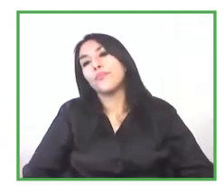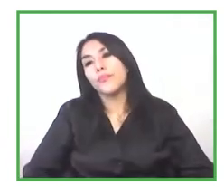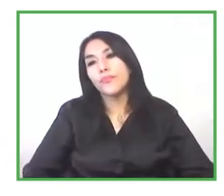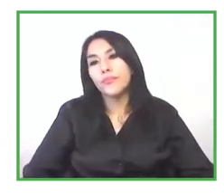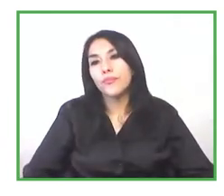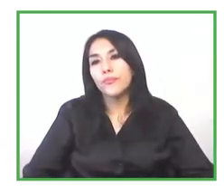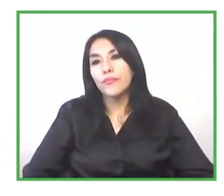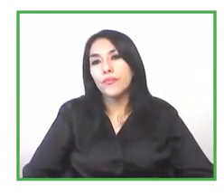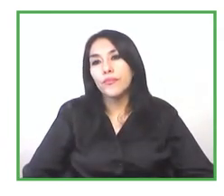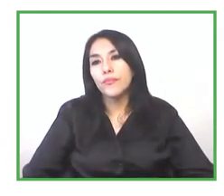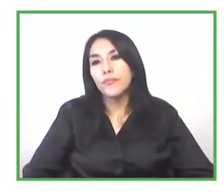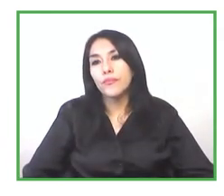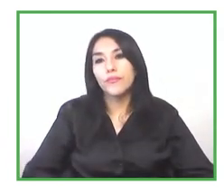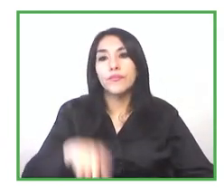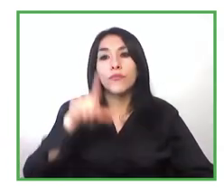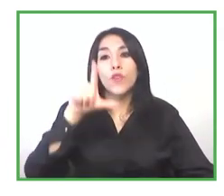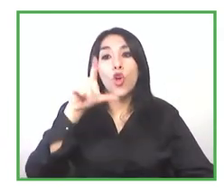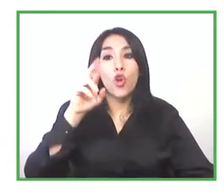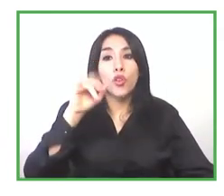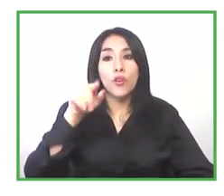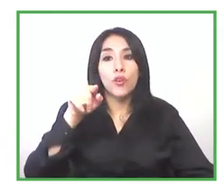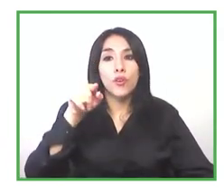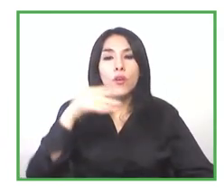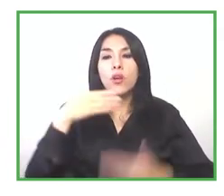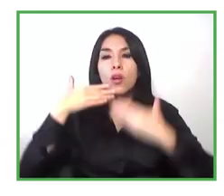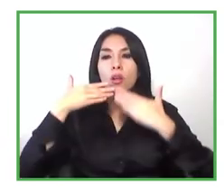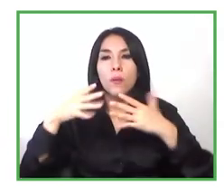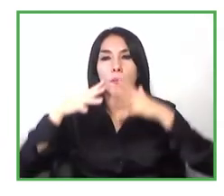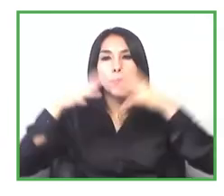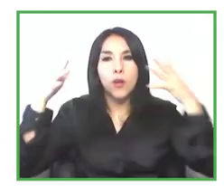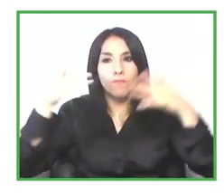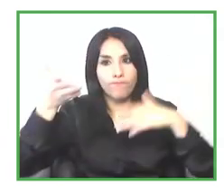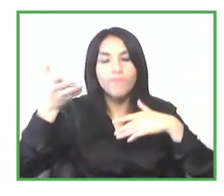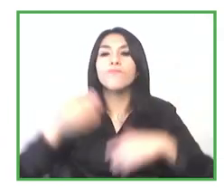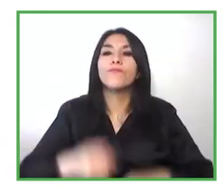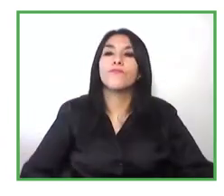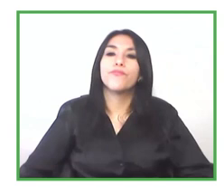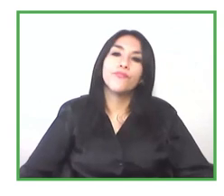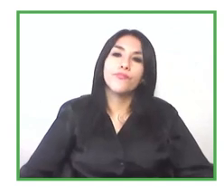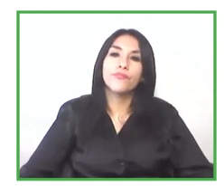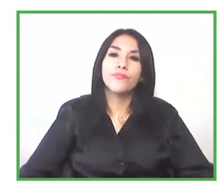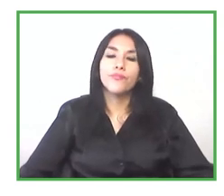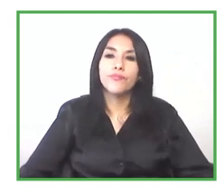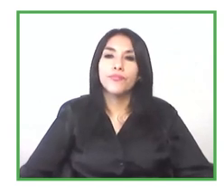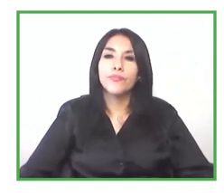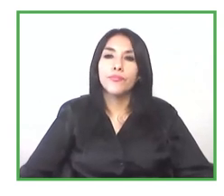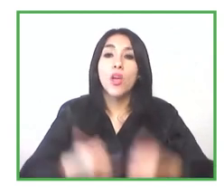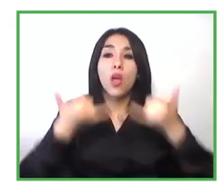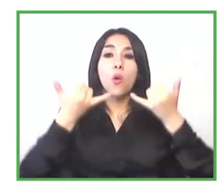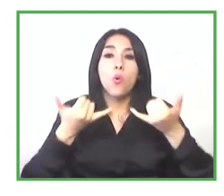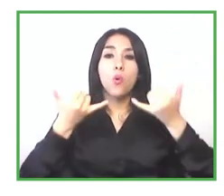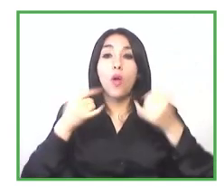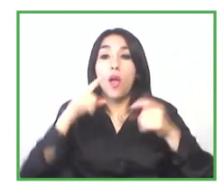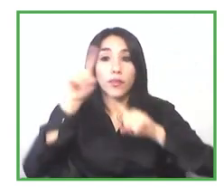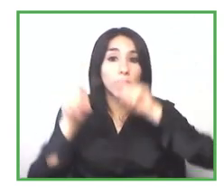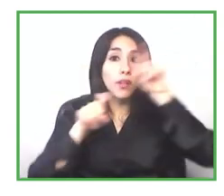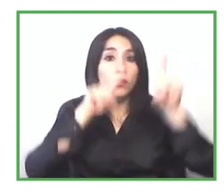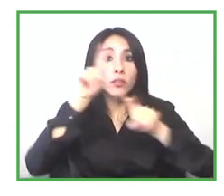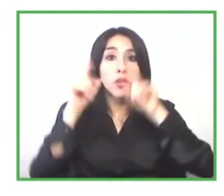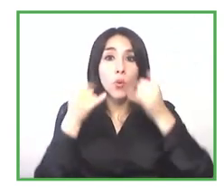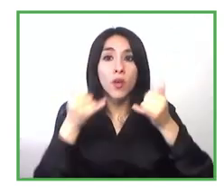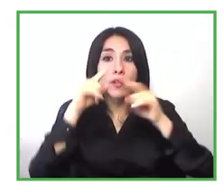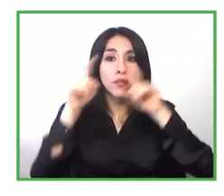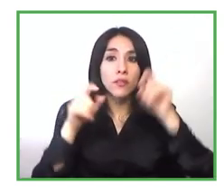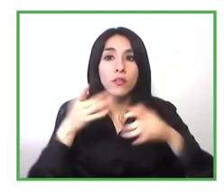thank you very much for these presentations uh we're going to start with the questions part and we're going to